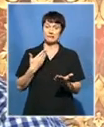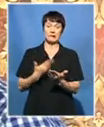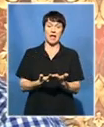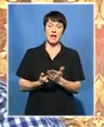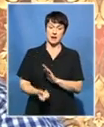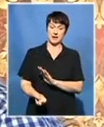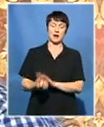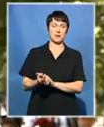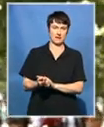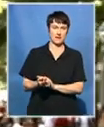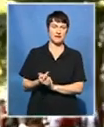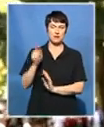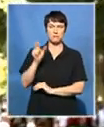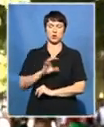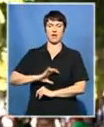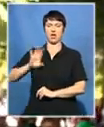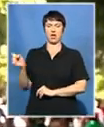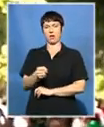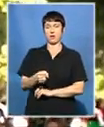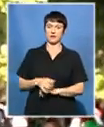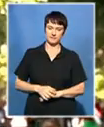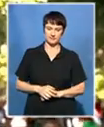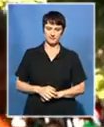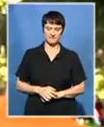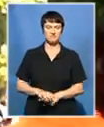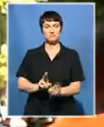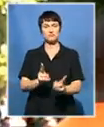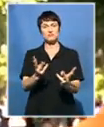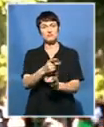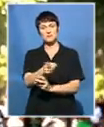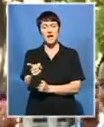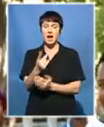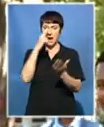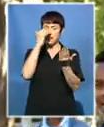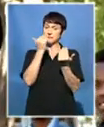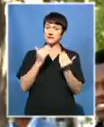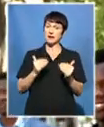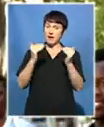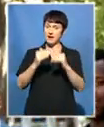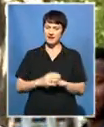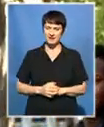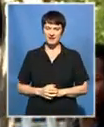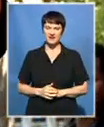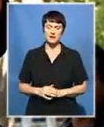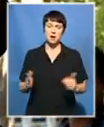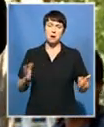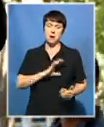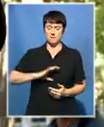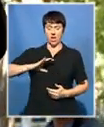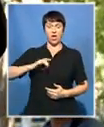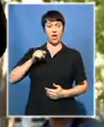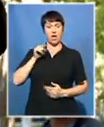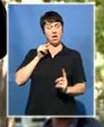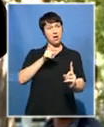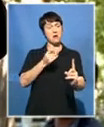putting up a candidate. Ordinary citizens have high expectations. The mayor that I expect, you know, is somebody